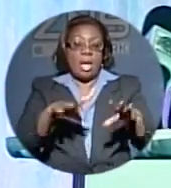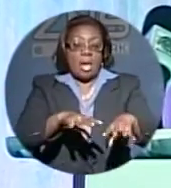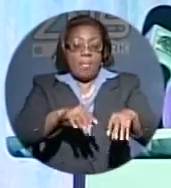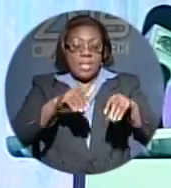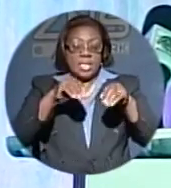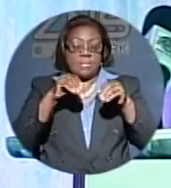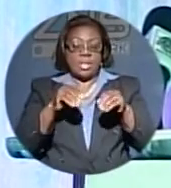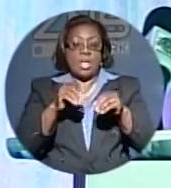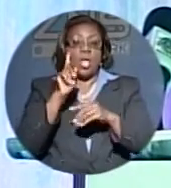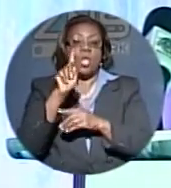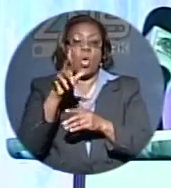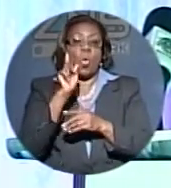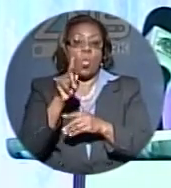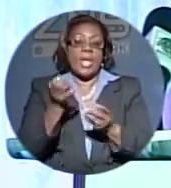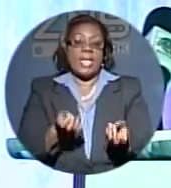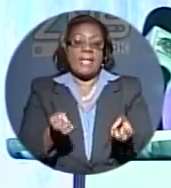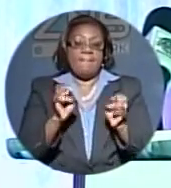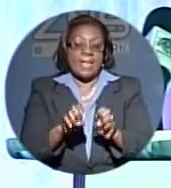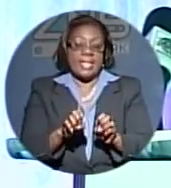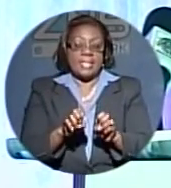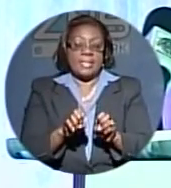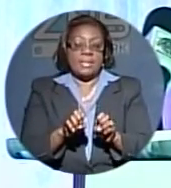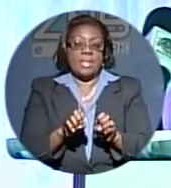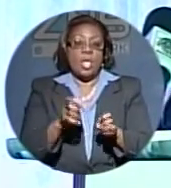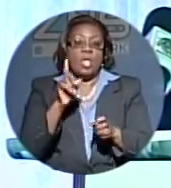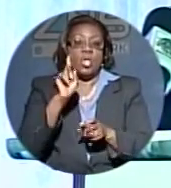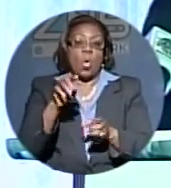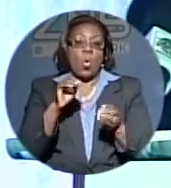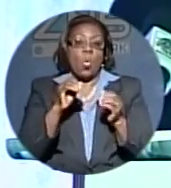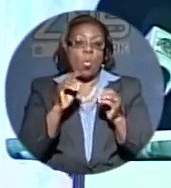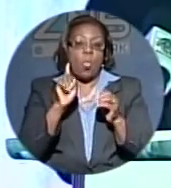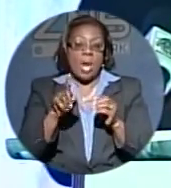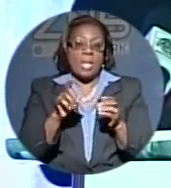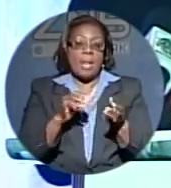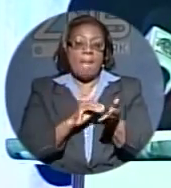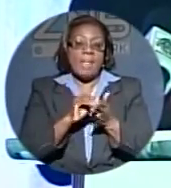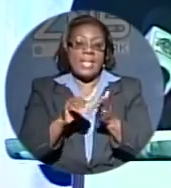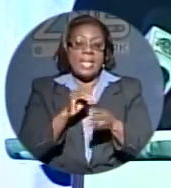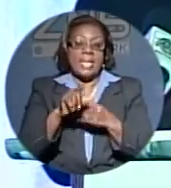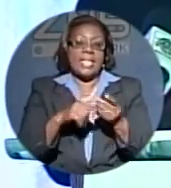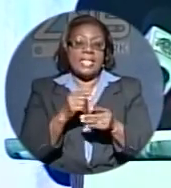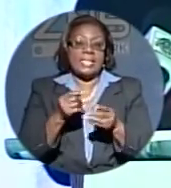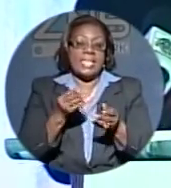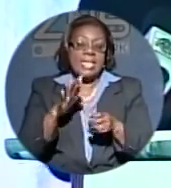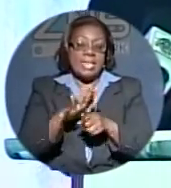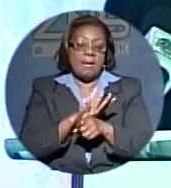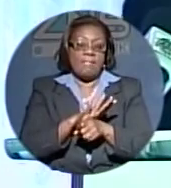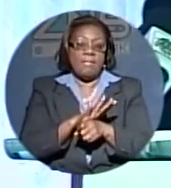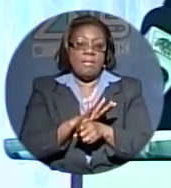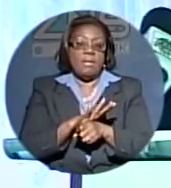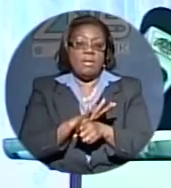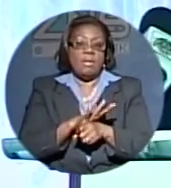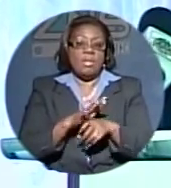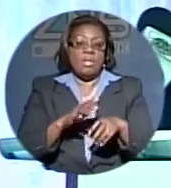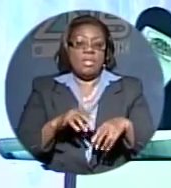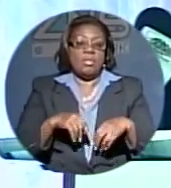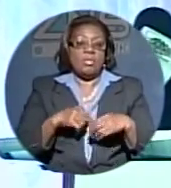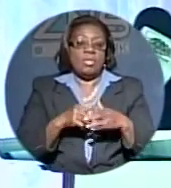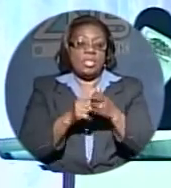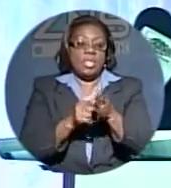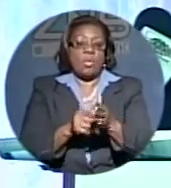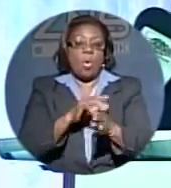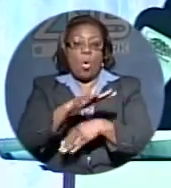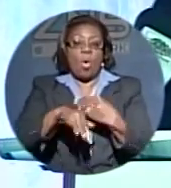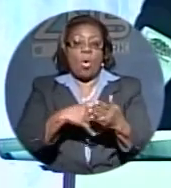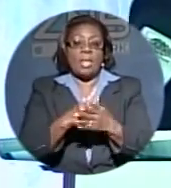No one event, no one medium is sufficient to symbolize or